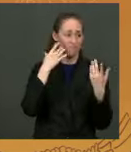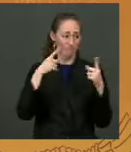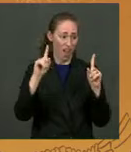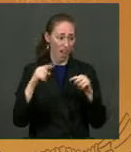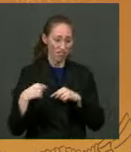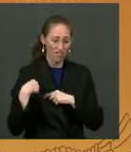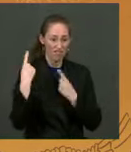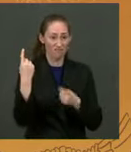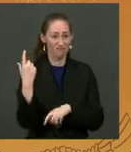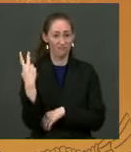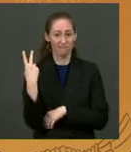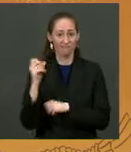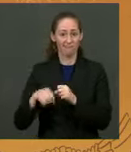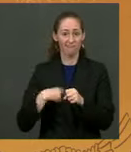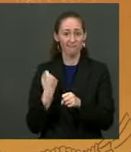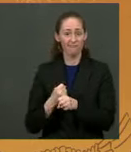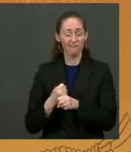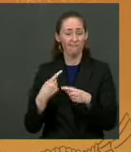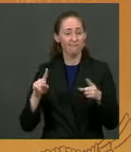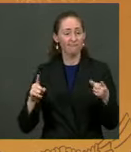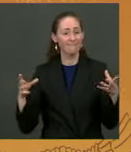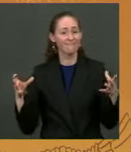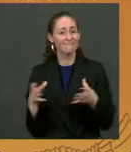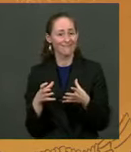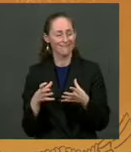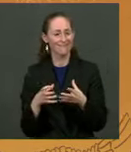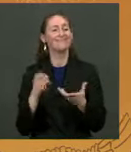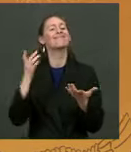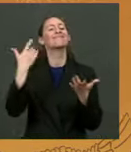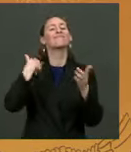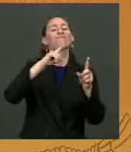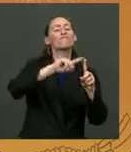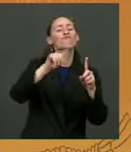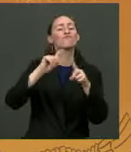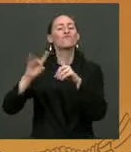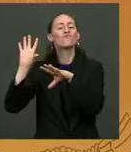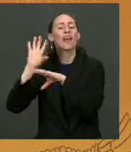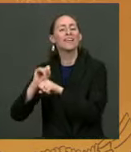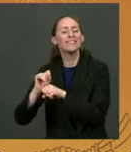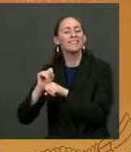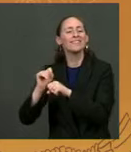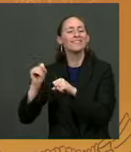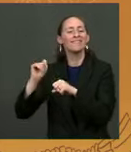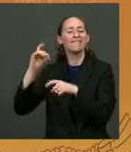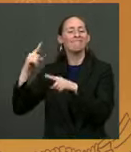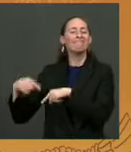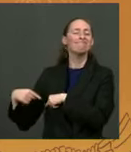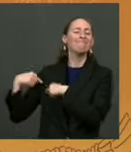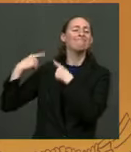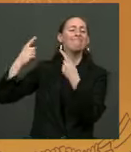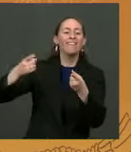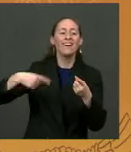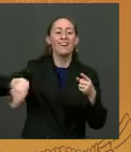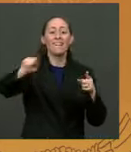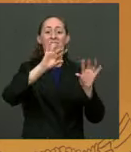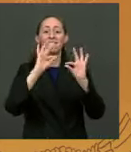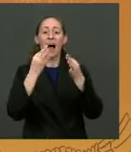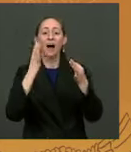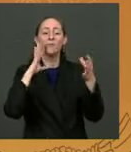reconnecting with traditions, with our tables and our hearts full of grace and gratitude for everyone who made it possible.